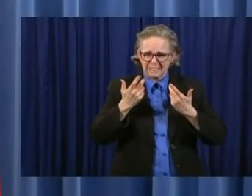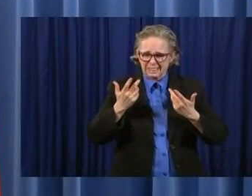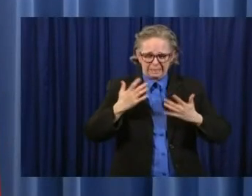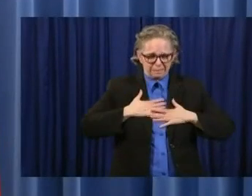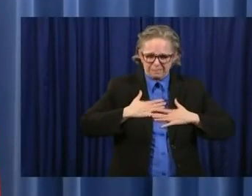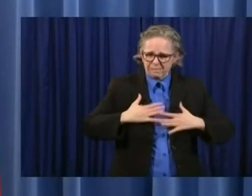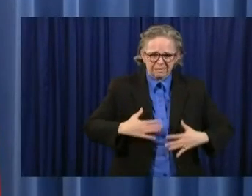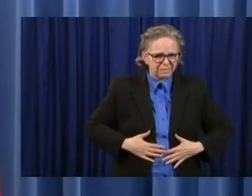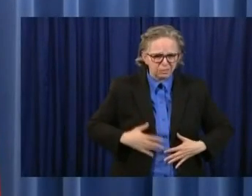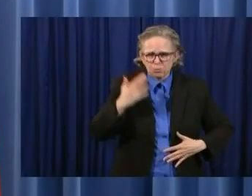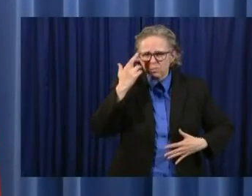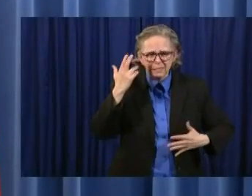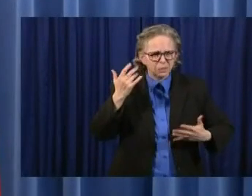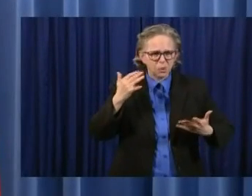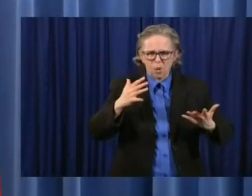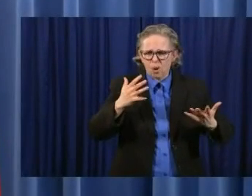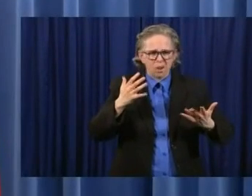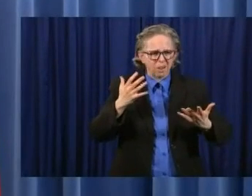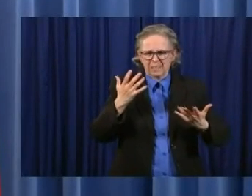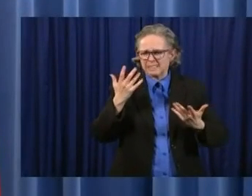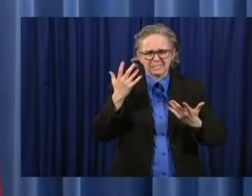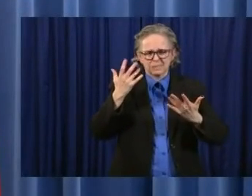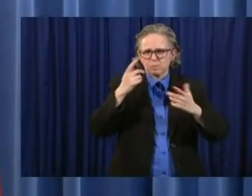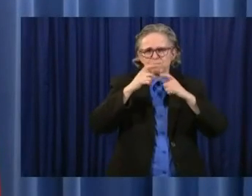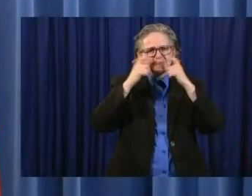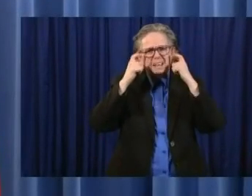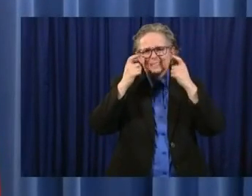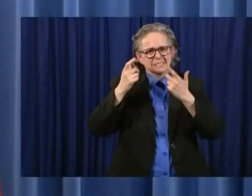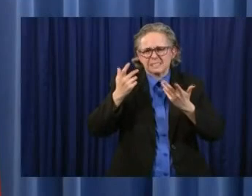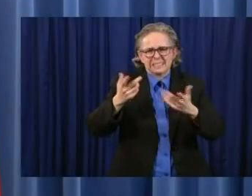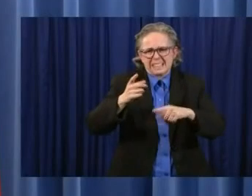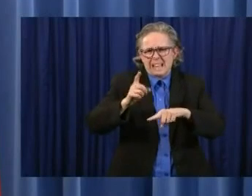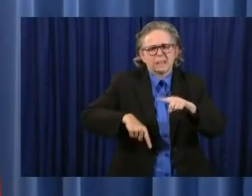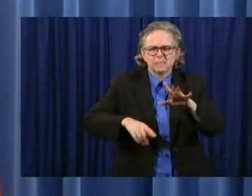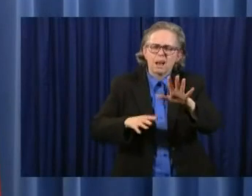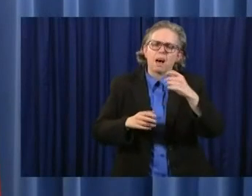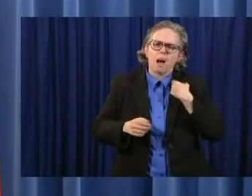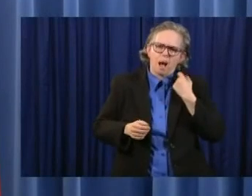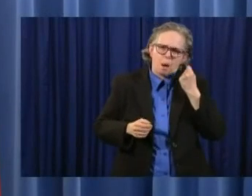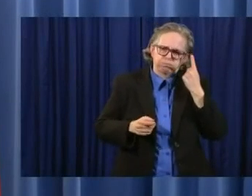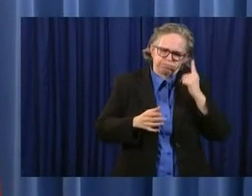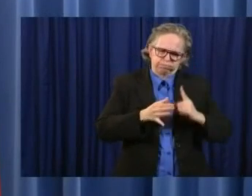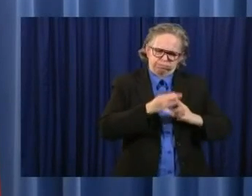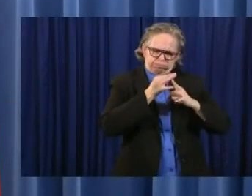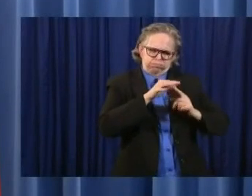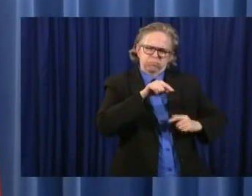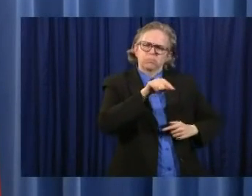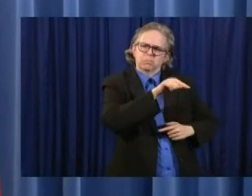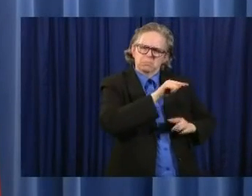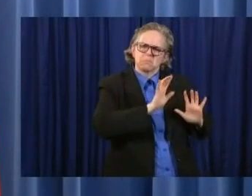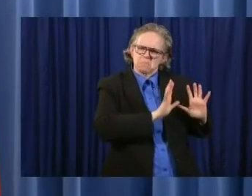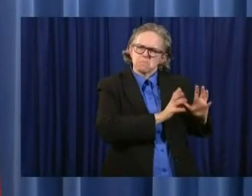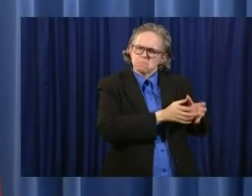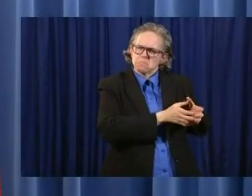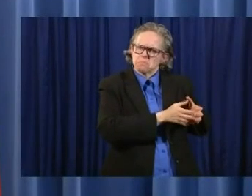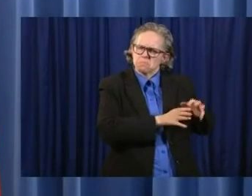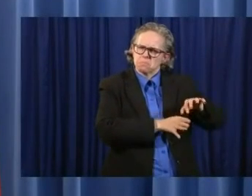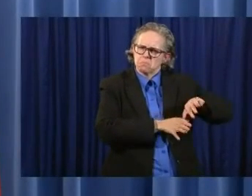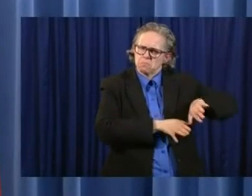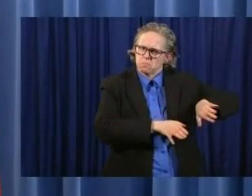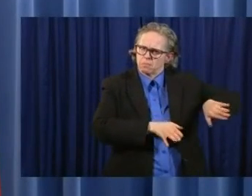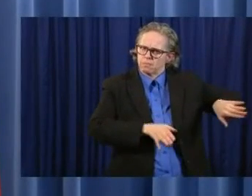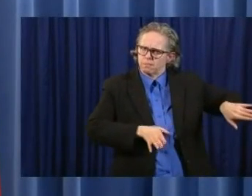or for other reasons, wear a facial covering going into a retail store.